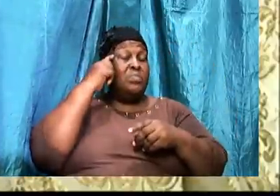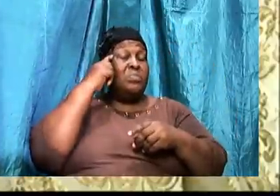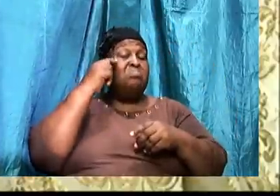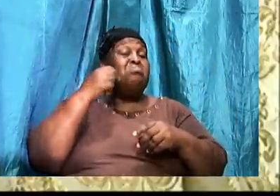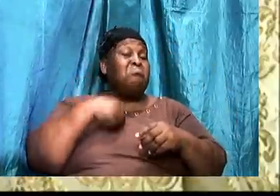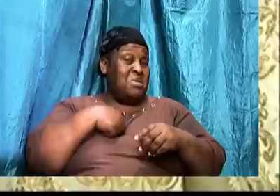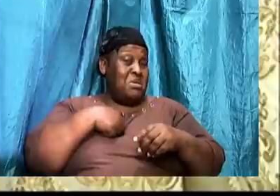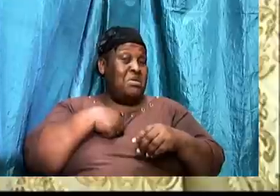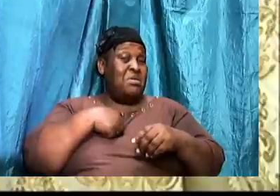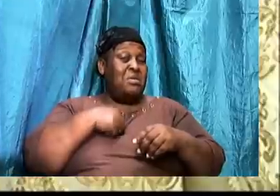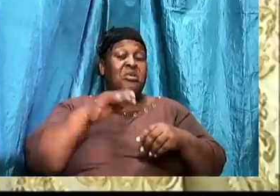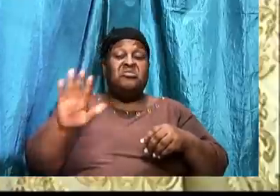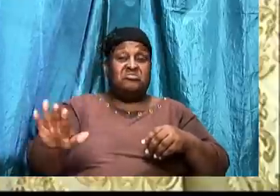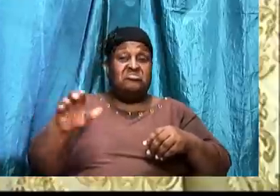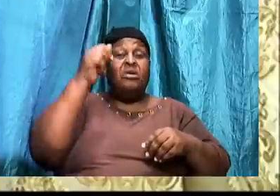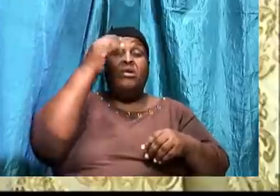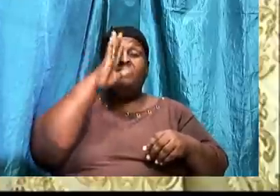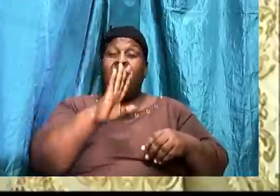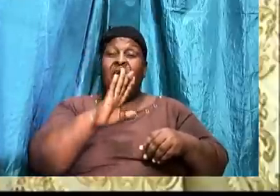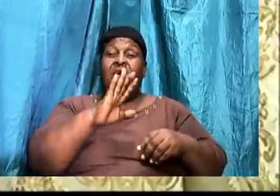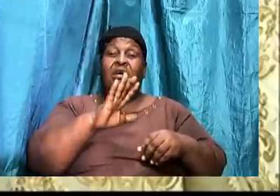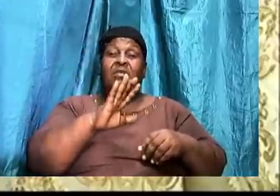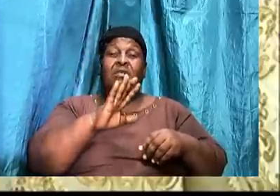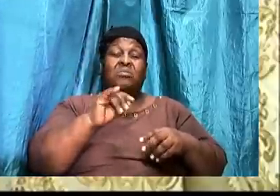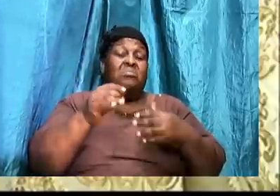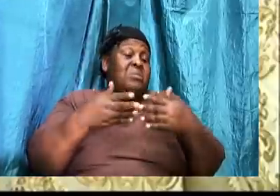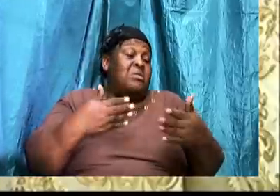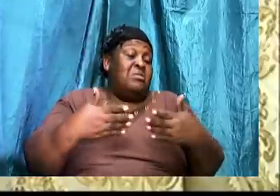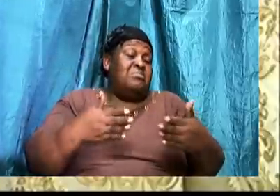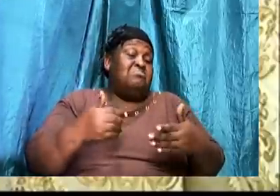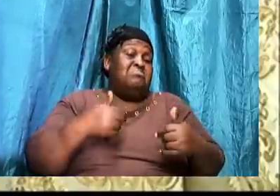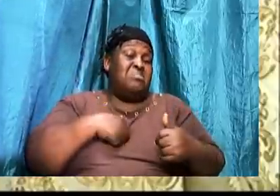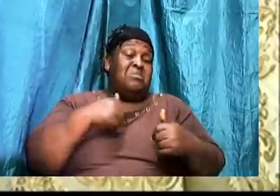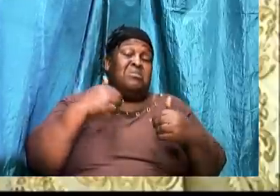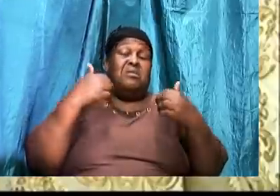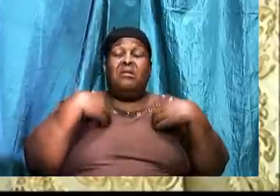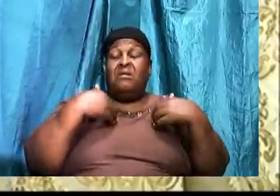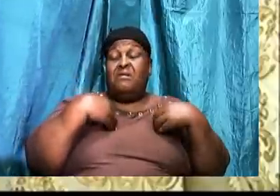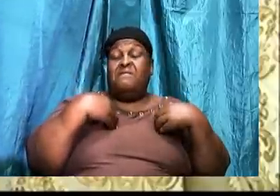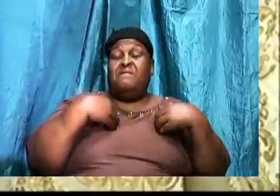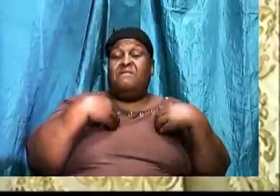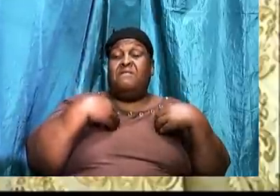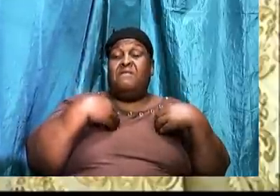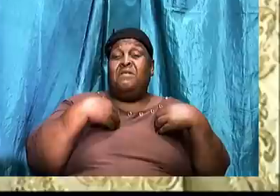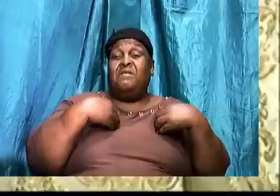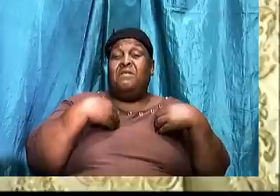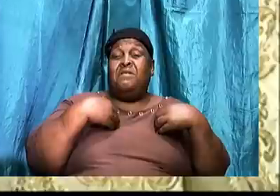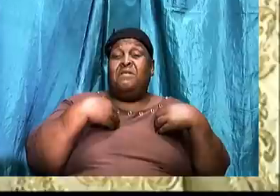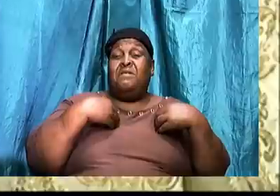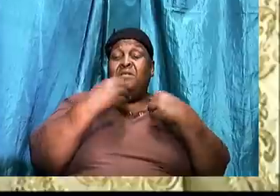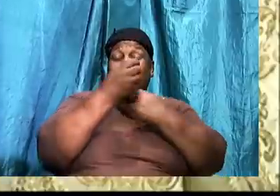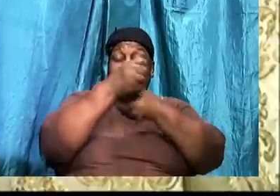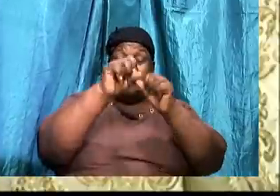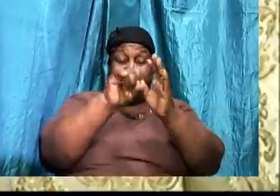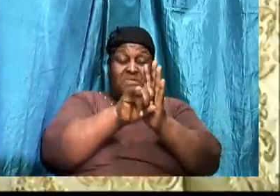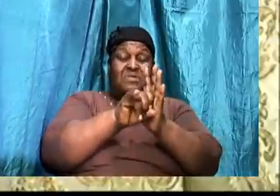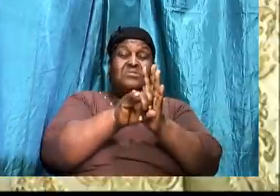God. And irrespective of, I have an advocate with the Father. My salvation is sealed.